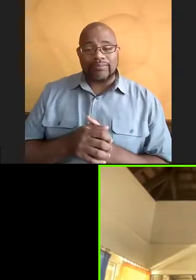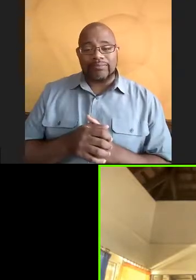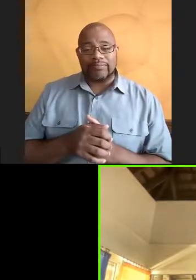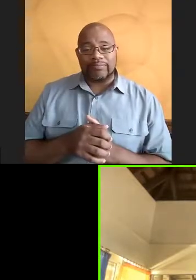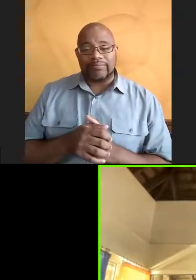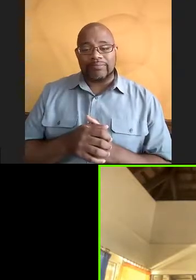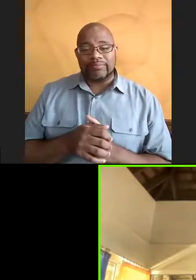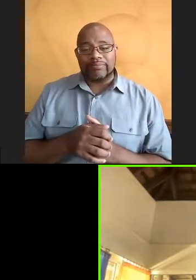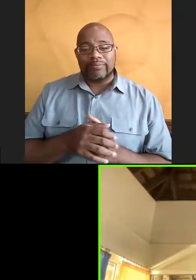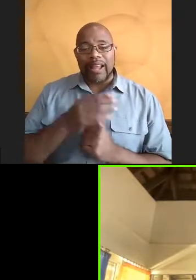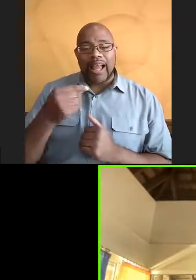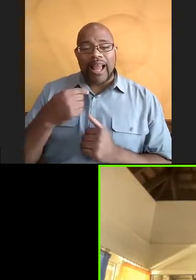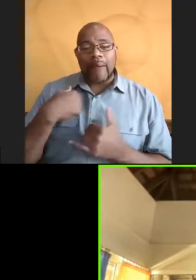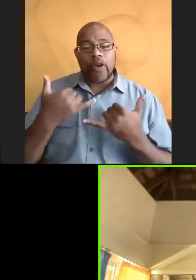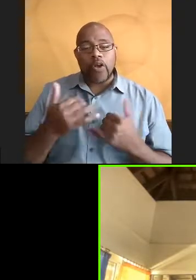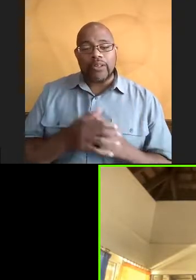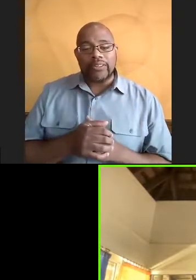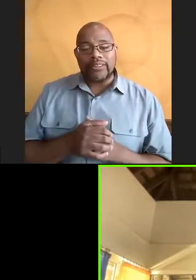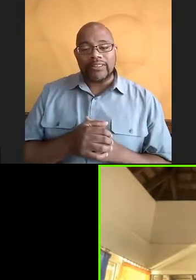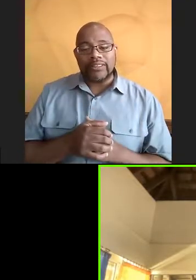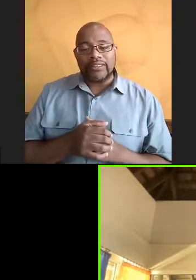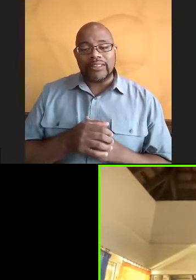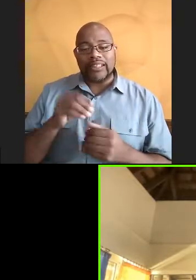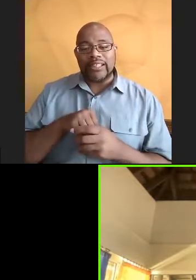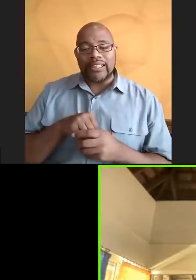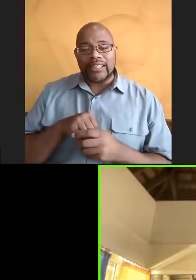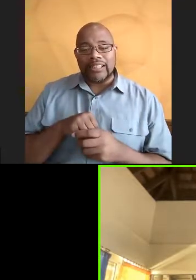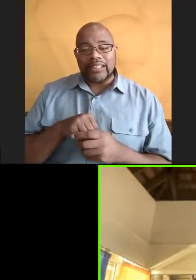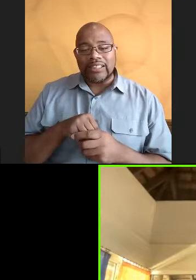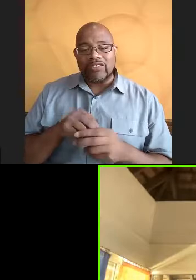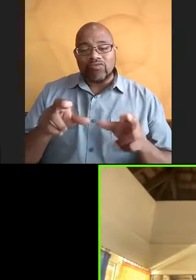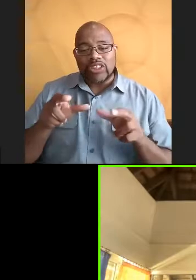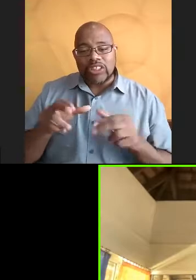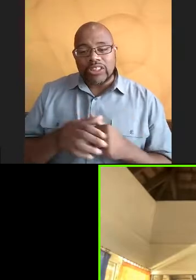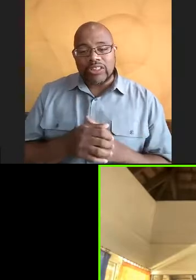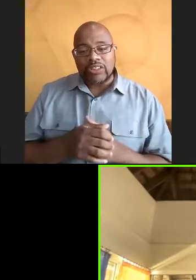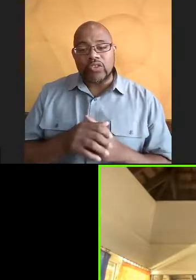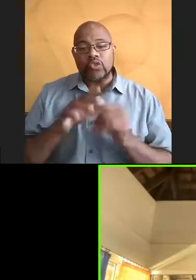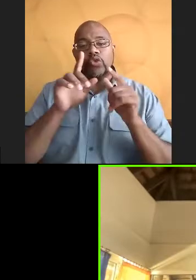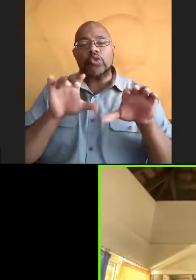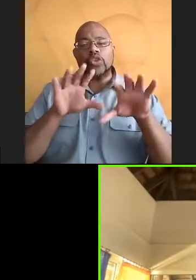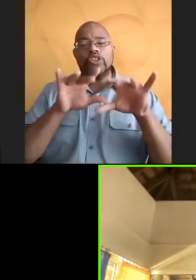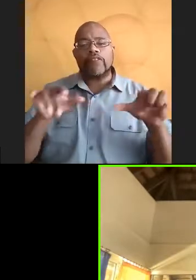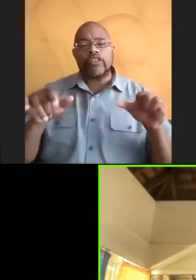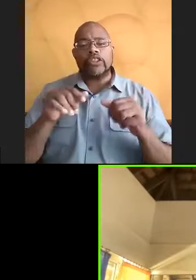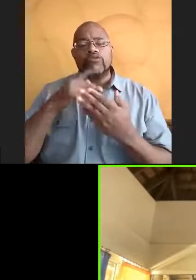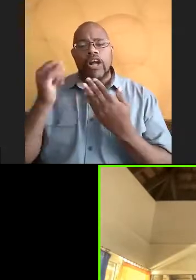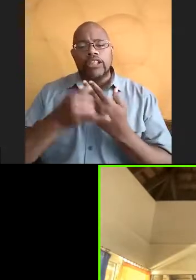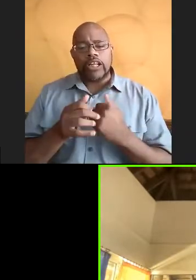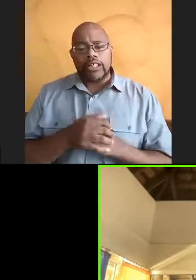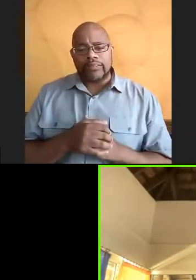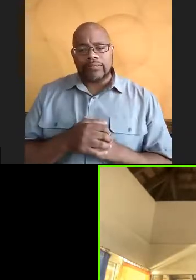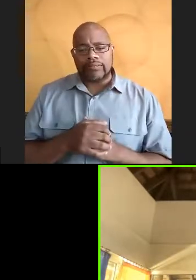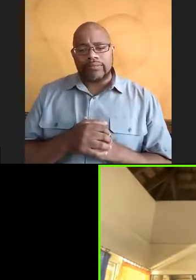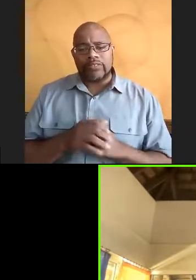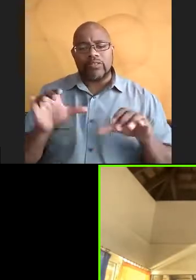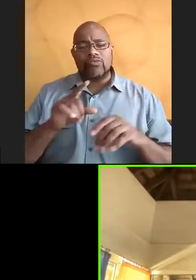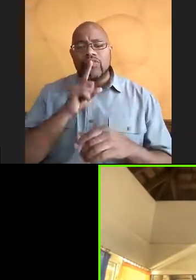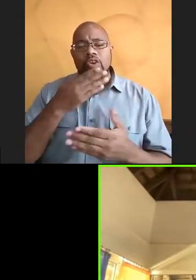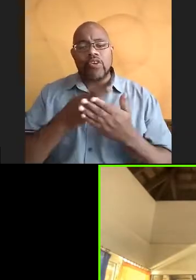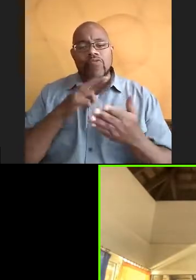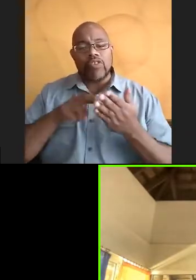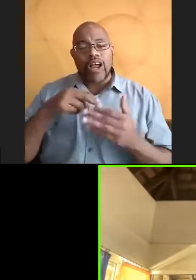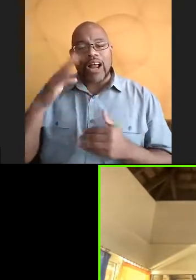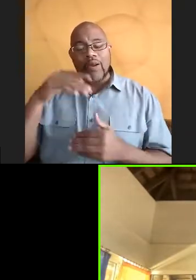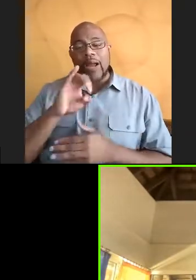And I am currently in Morea, French Polynesia with the Diversity Project. I'm doing really great research. I know